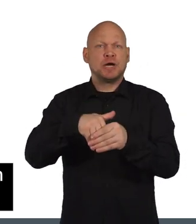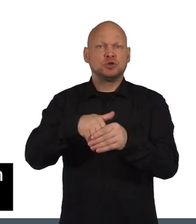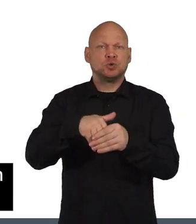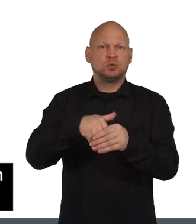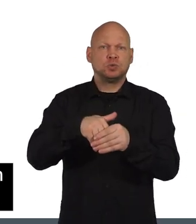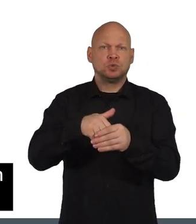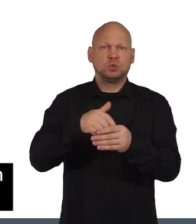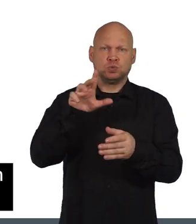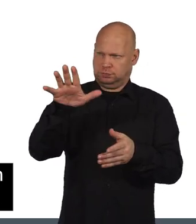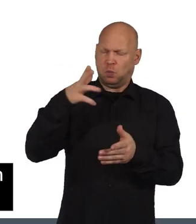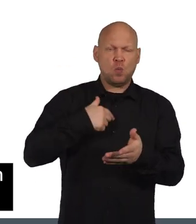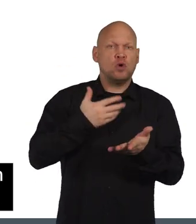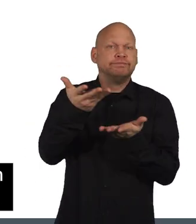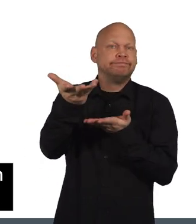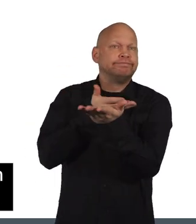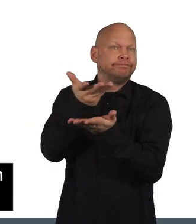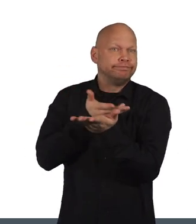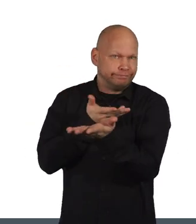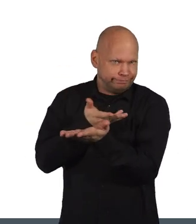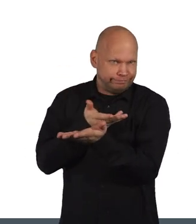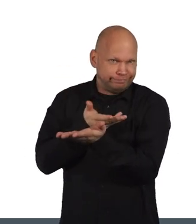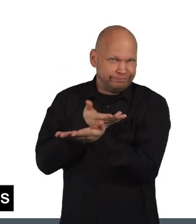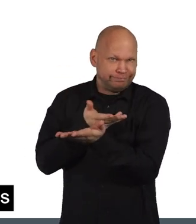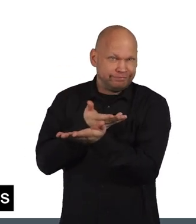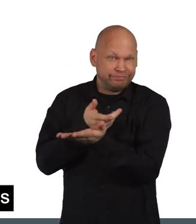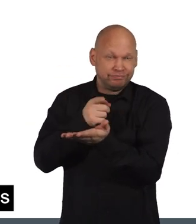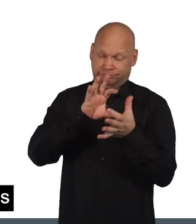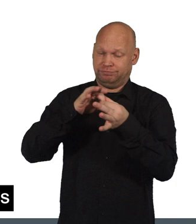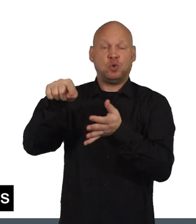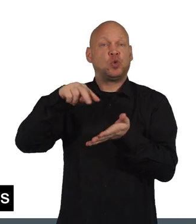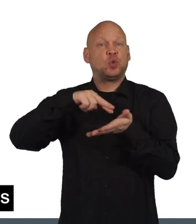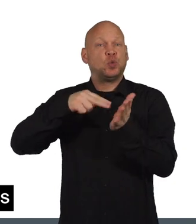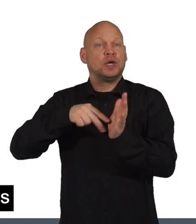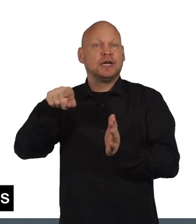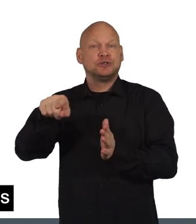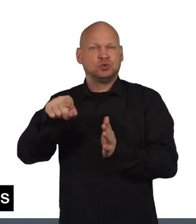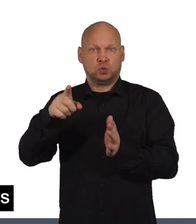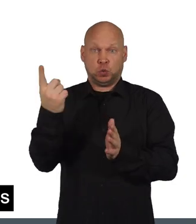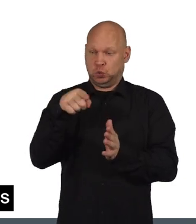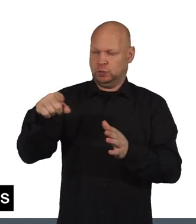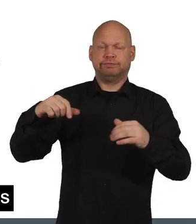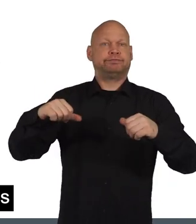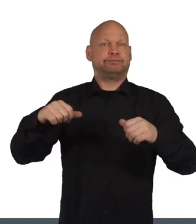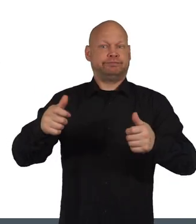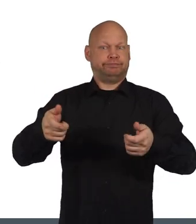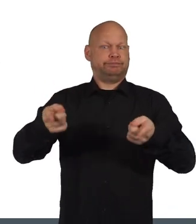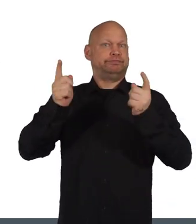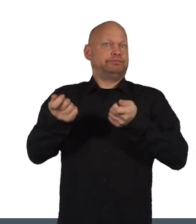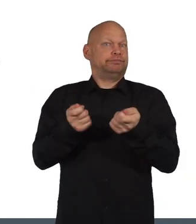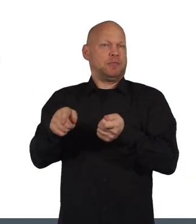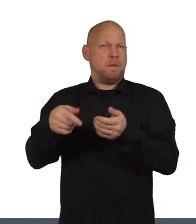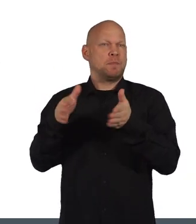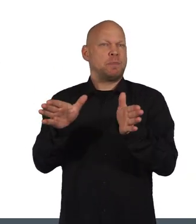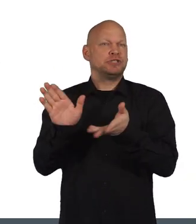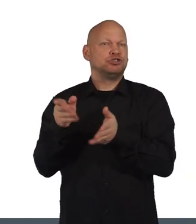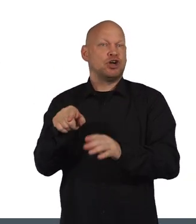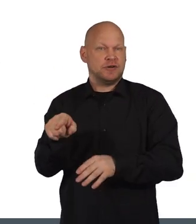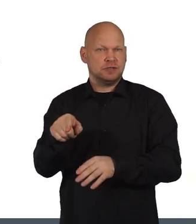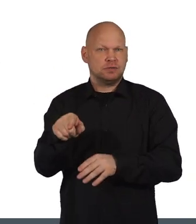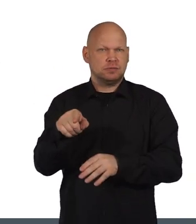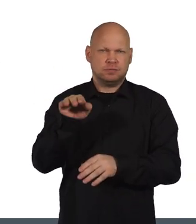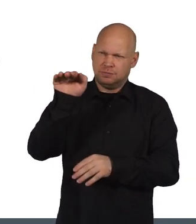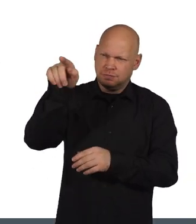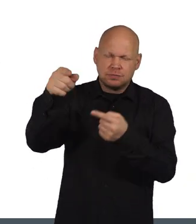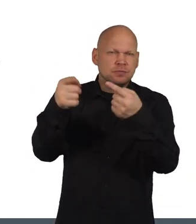request to ask to have a discussion with organisations in charge of public services about how to